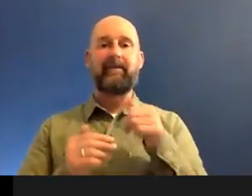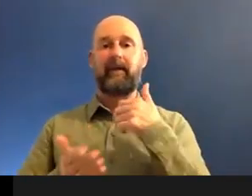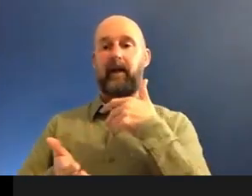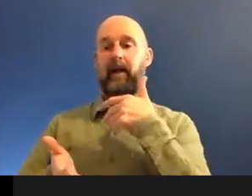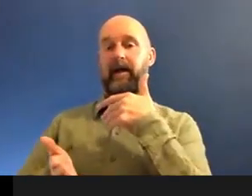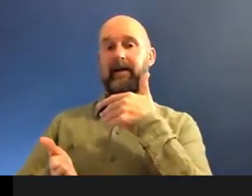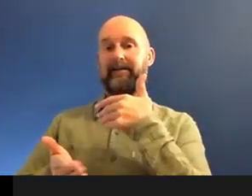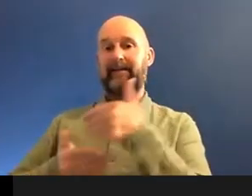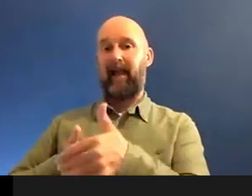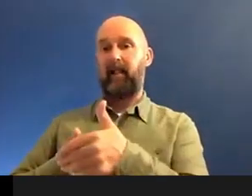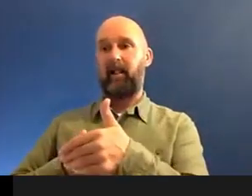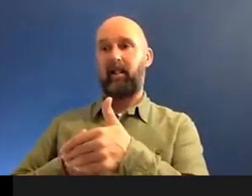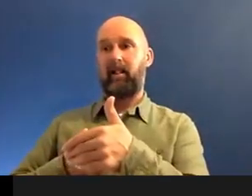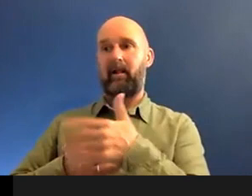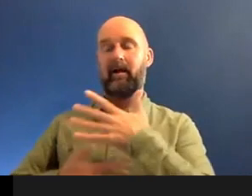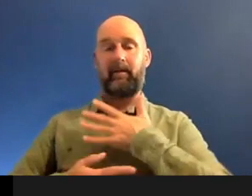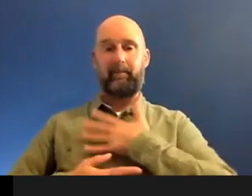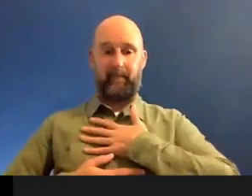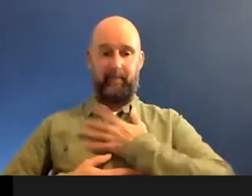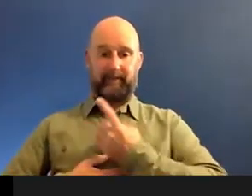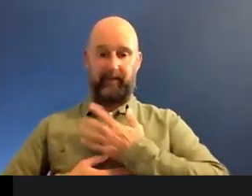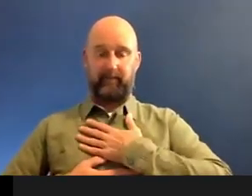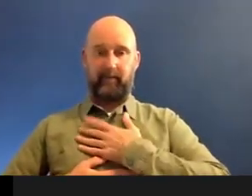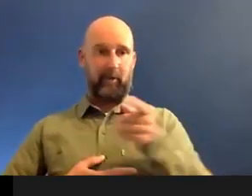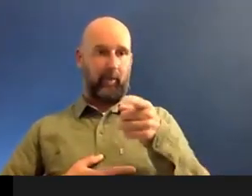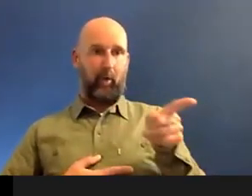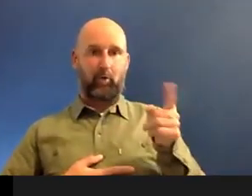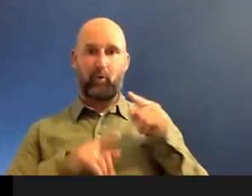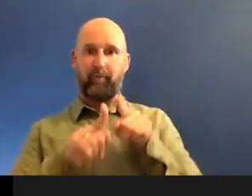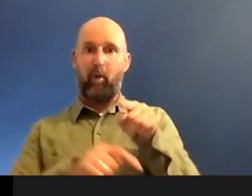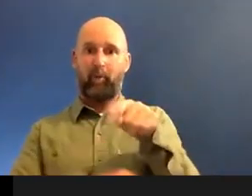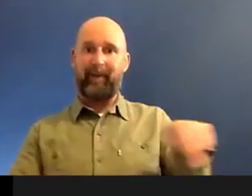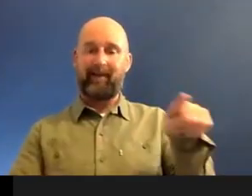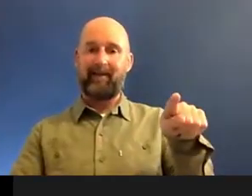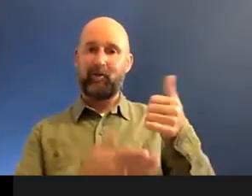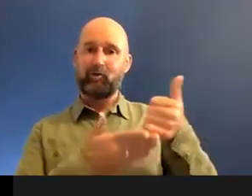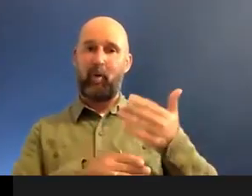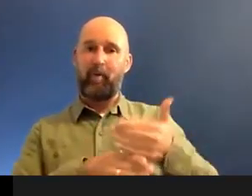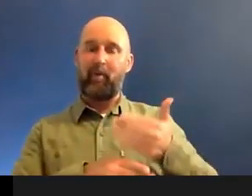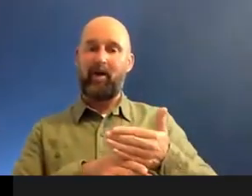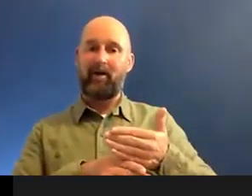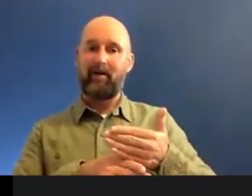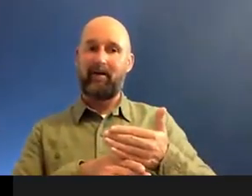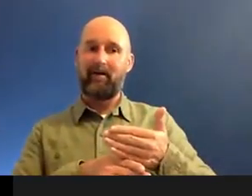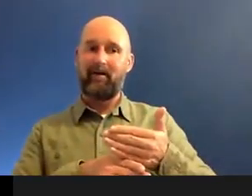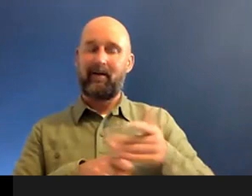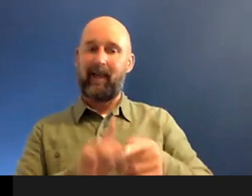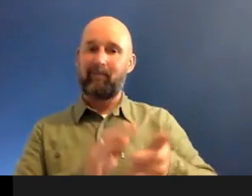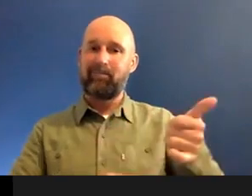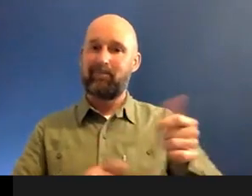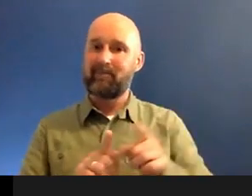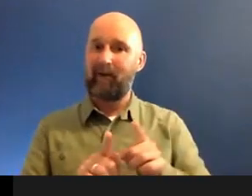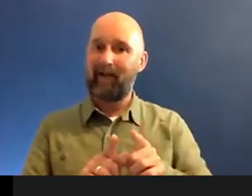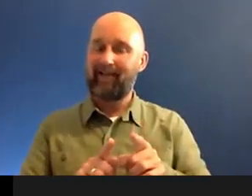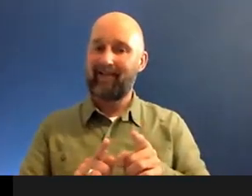not only would I be selling out my own conscience, I'll be selling out the people who support my work and who follow me.